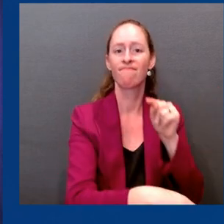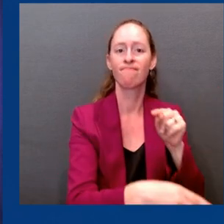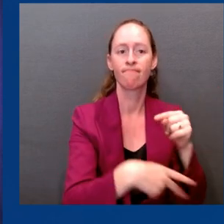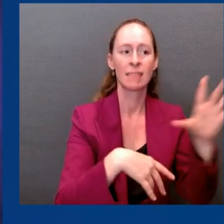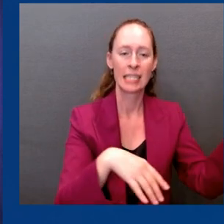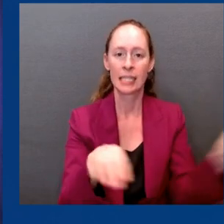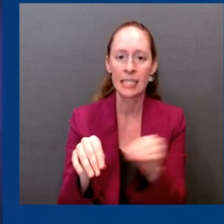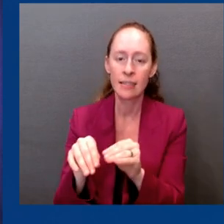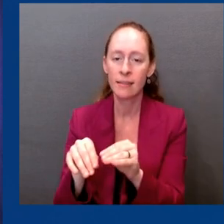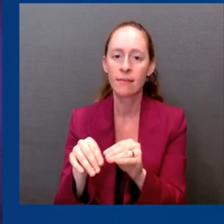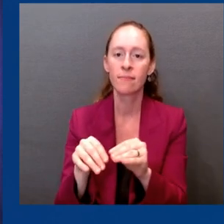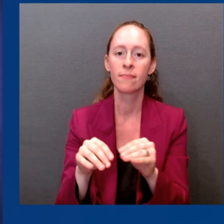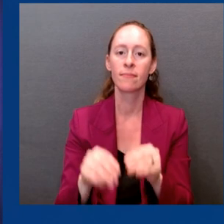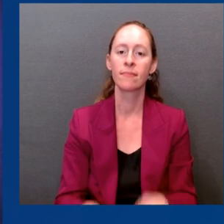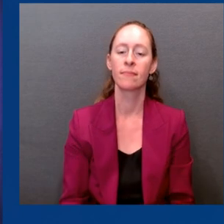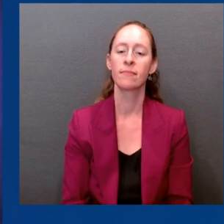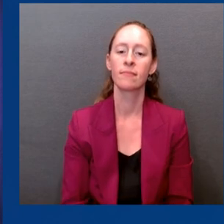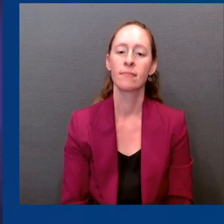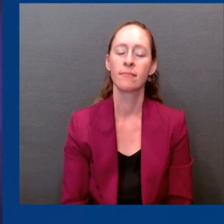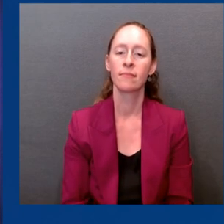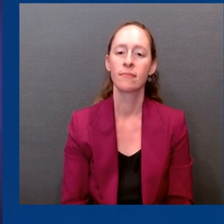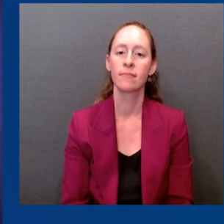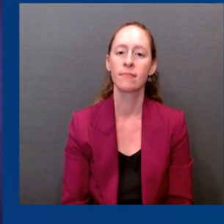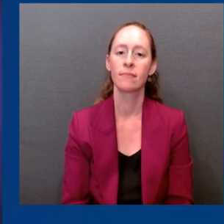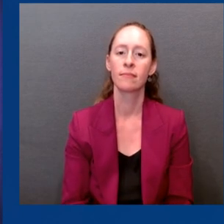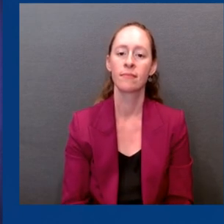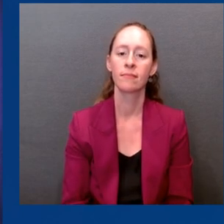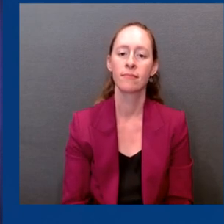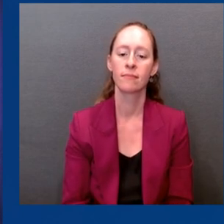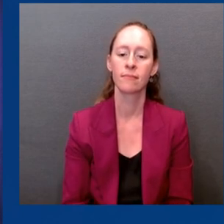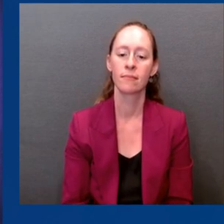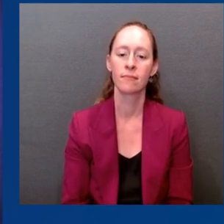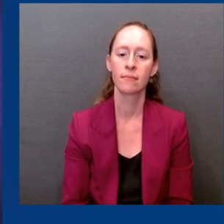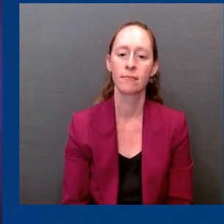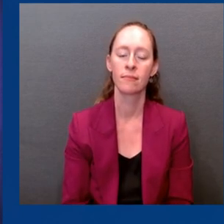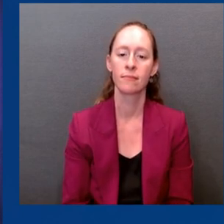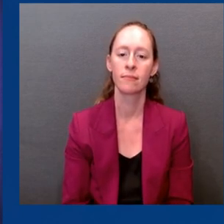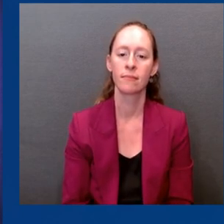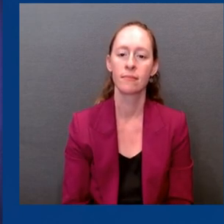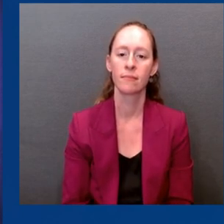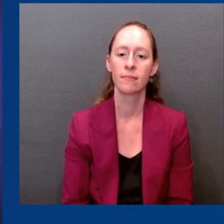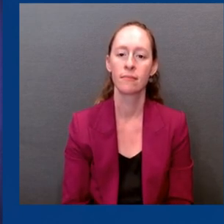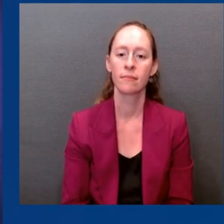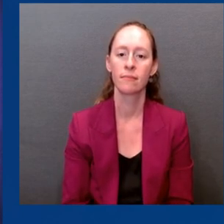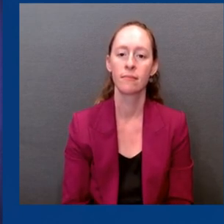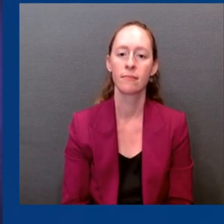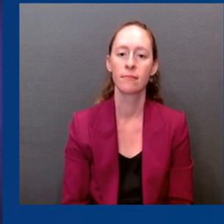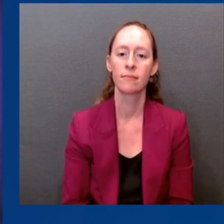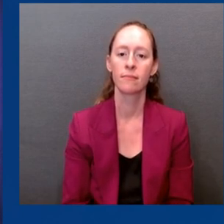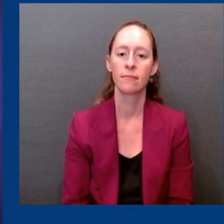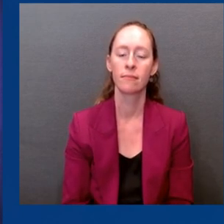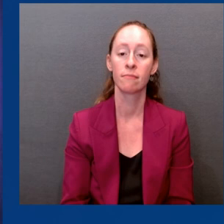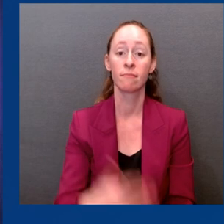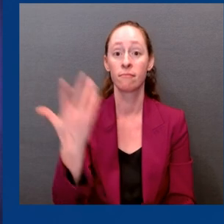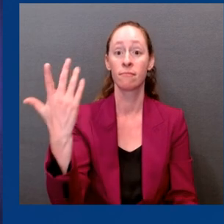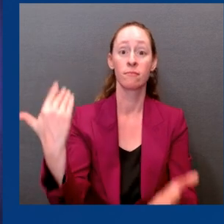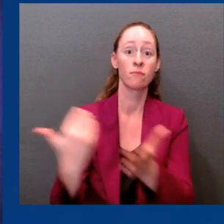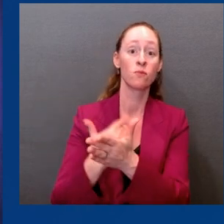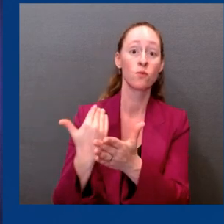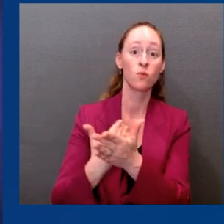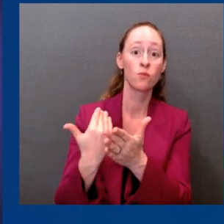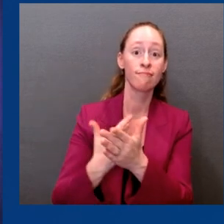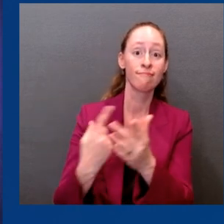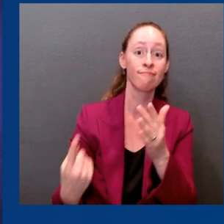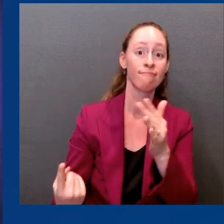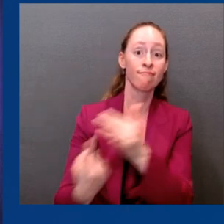our strategic national stockpile should we see another Omicron-like event. We had promised the American people, we would make sure that we did not get